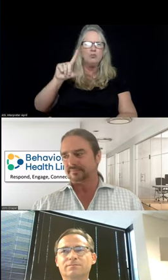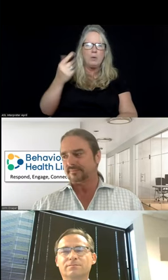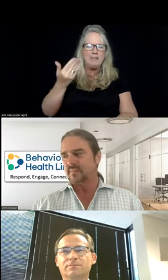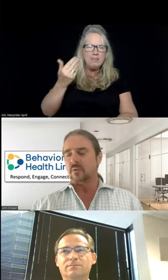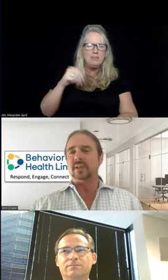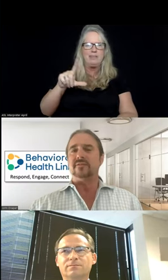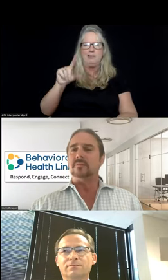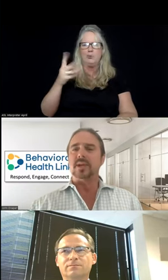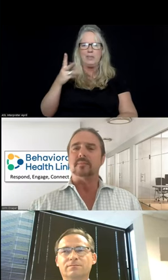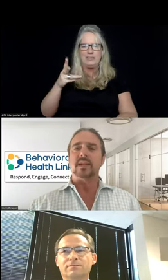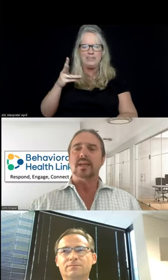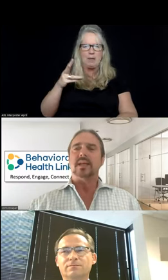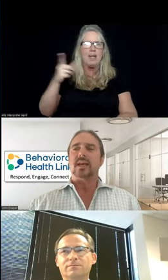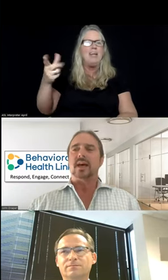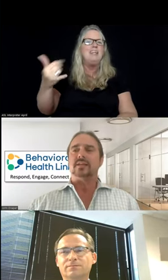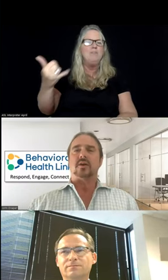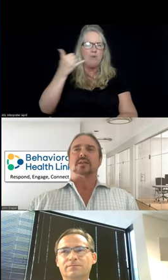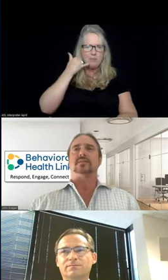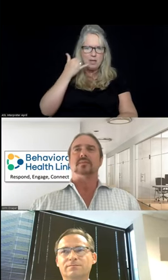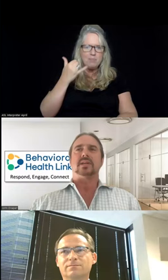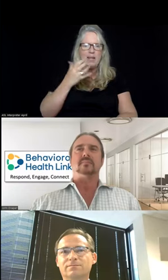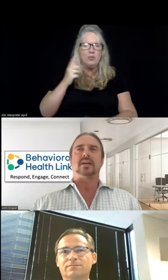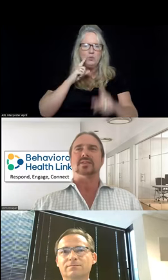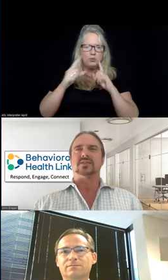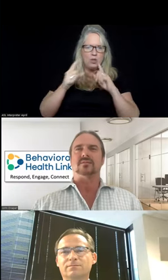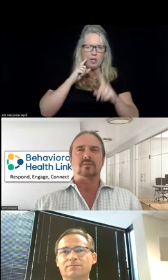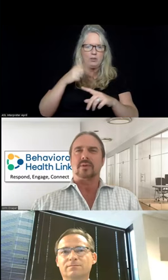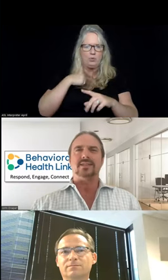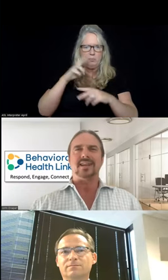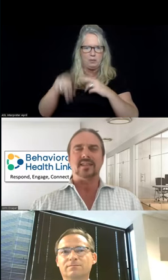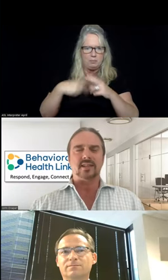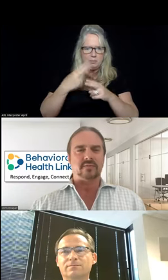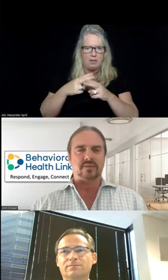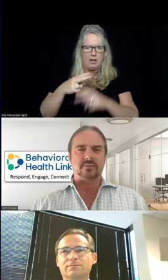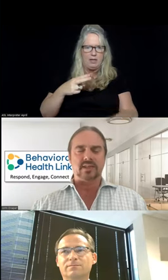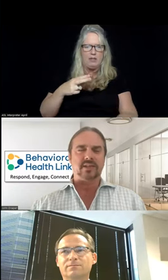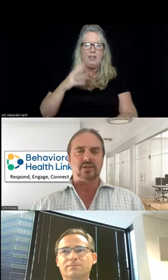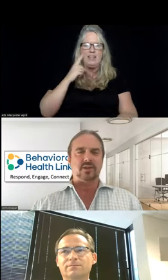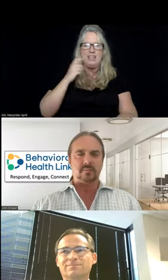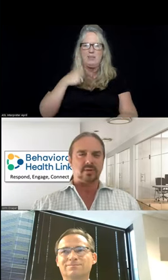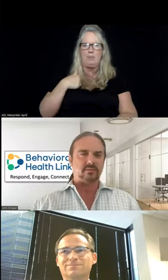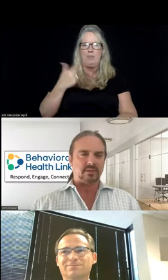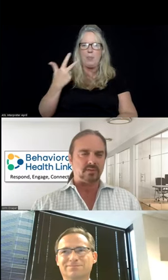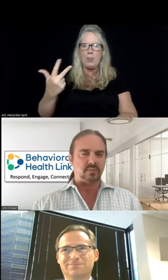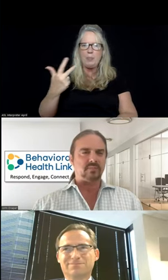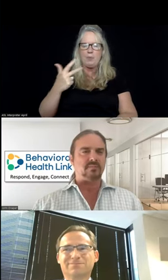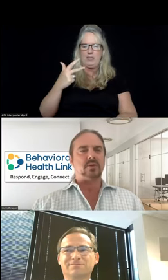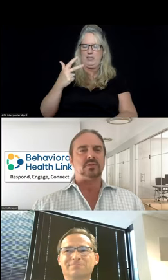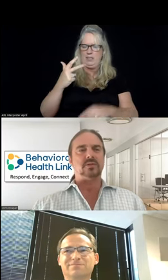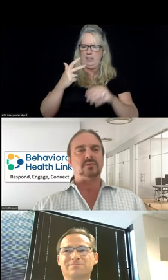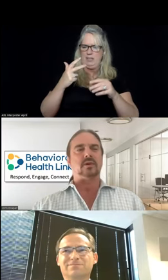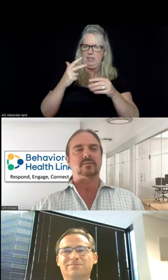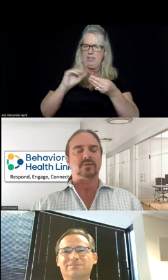when he phoned me up, talking to me about this crazy idea of a three-digit number that was being